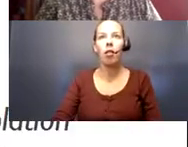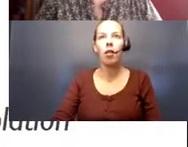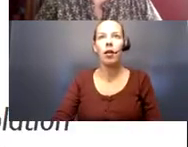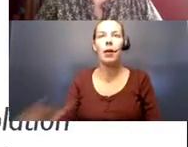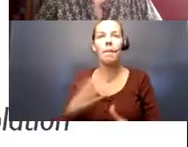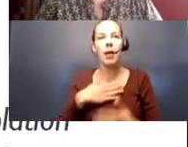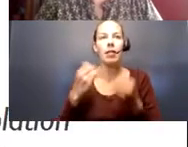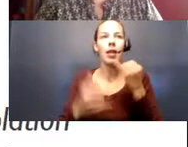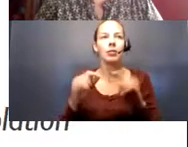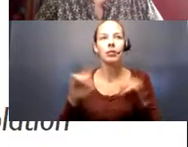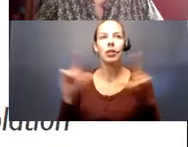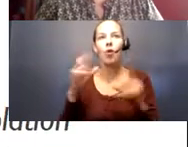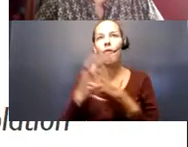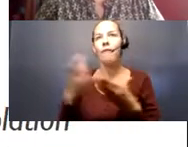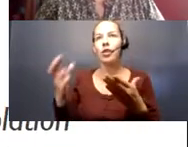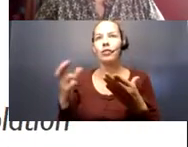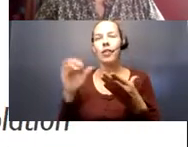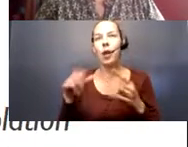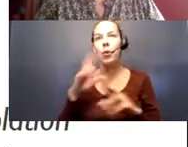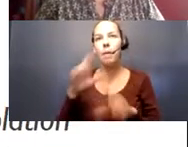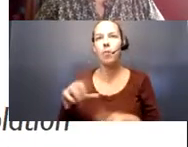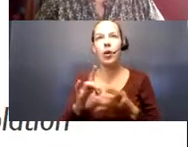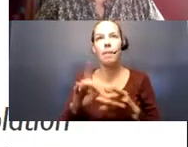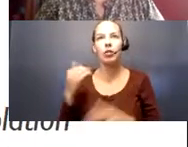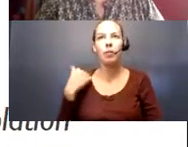my last slide is just a reference to that report that I mentioned.